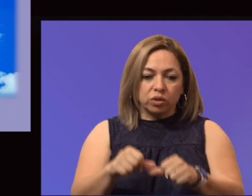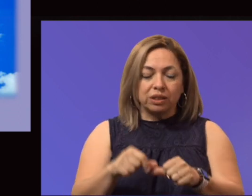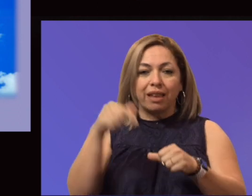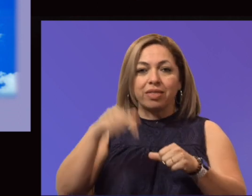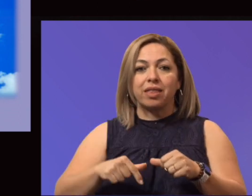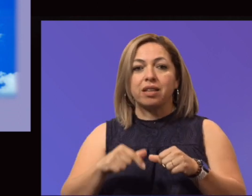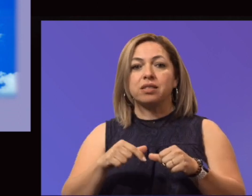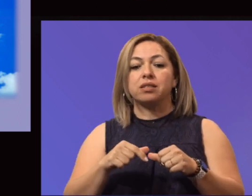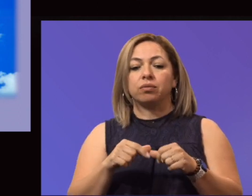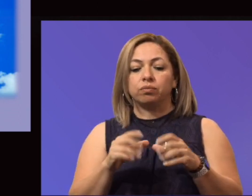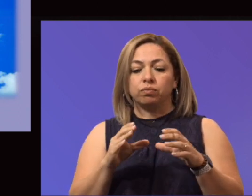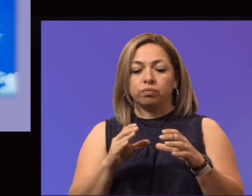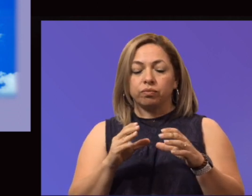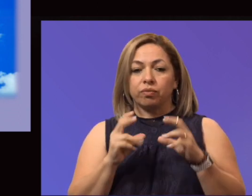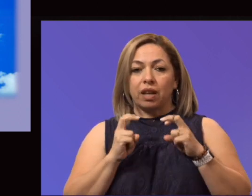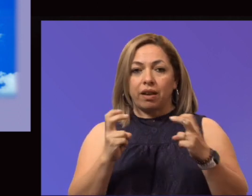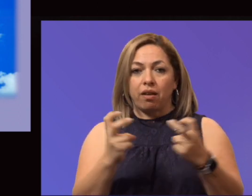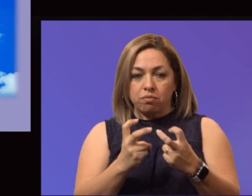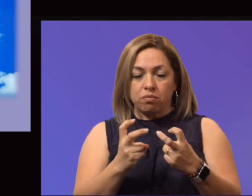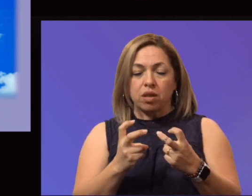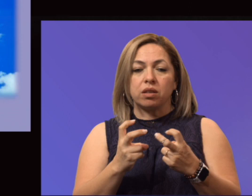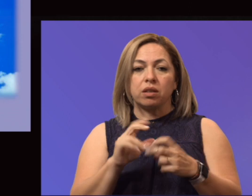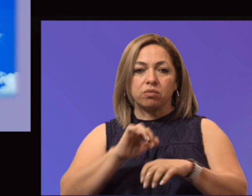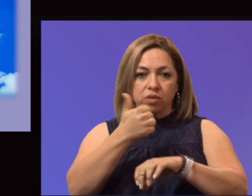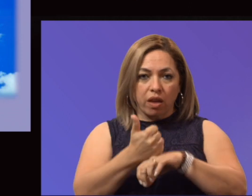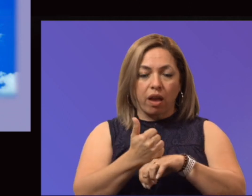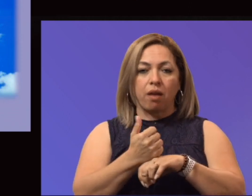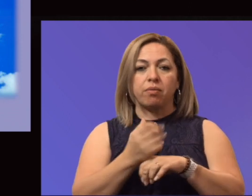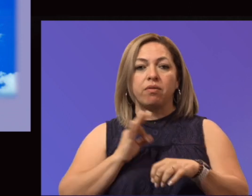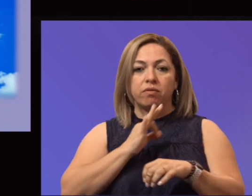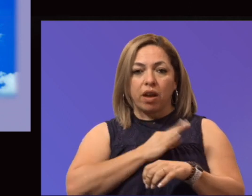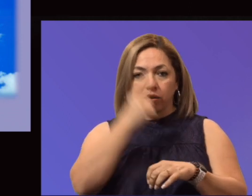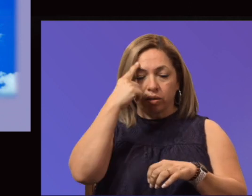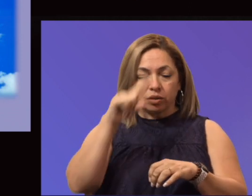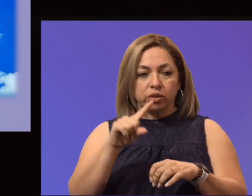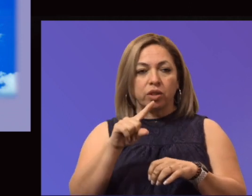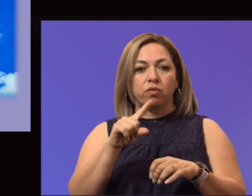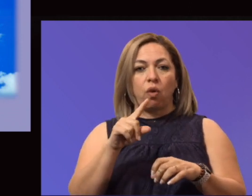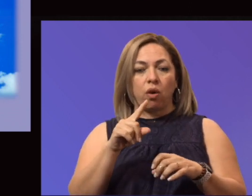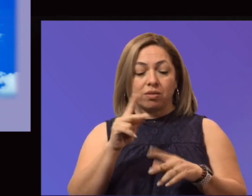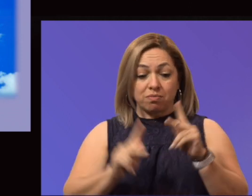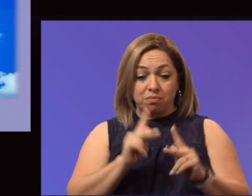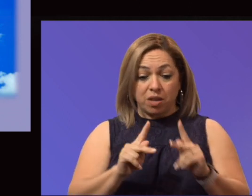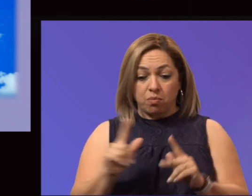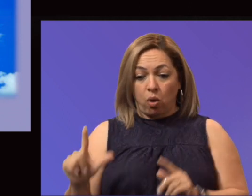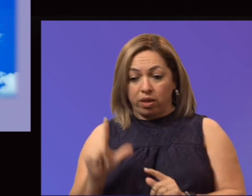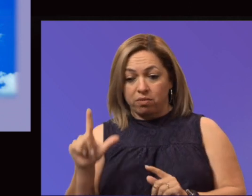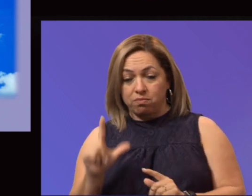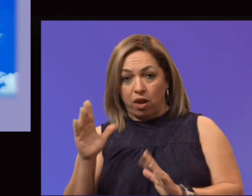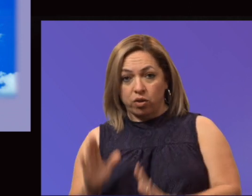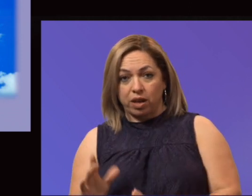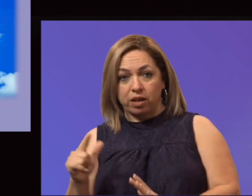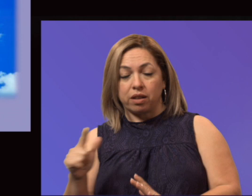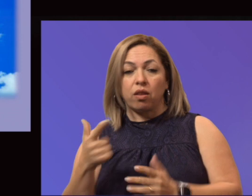from a wide array of disciplines, as well as a librarian. They began in the summer of 2021, and the purpose of the